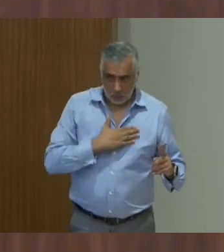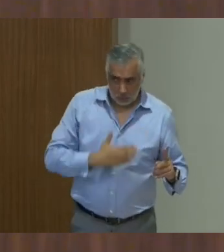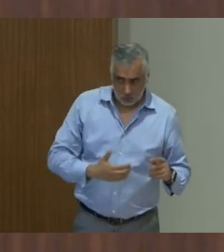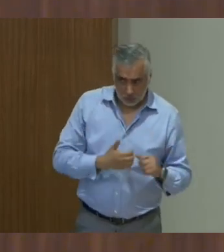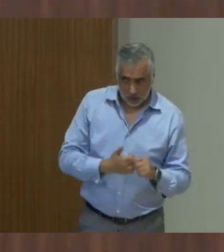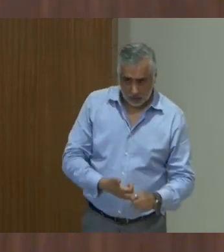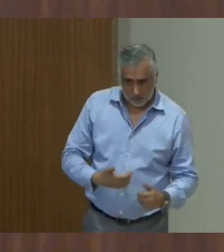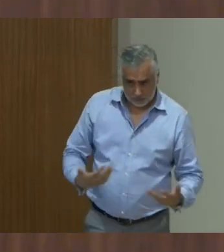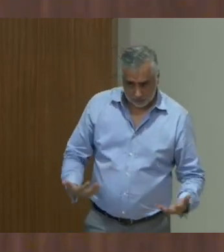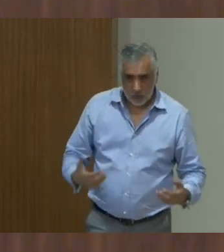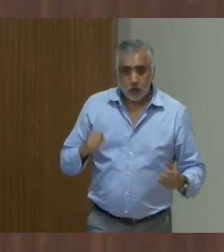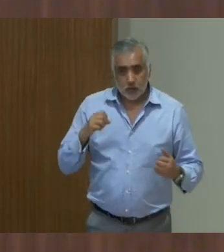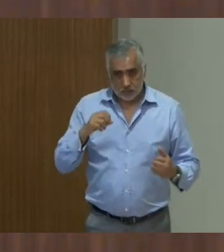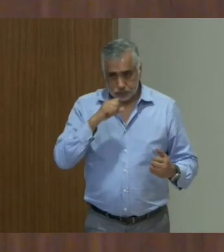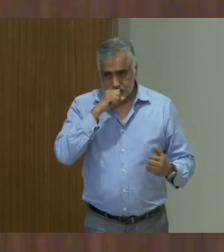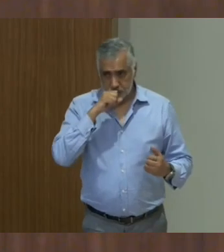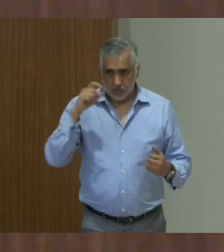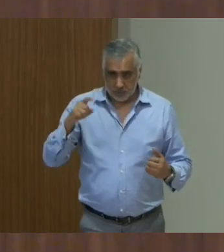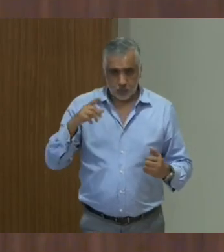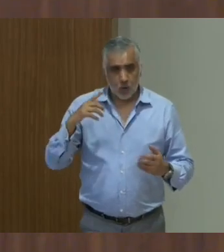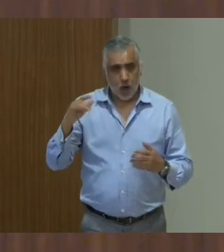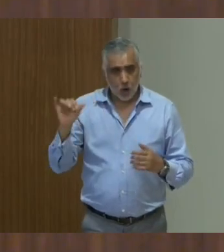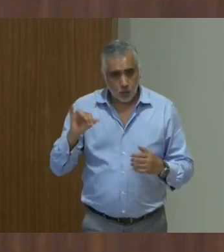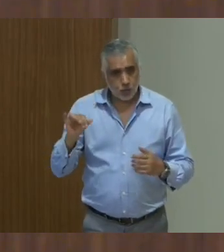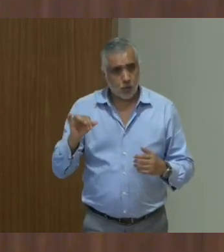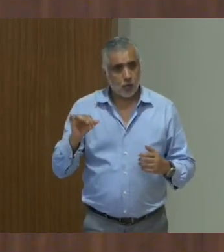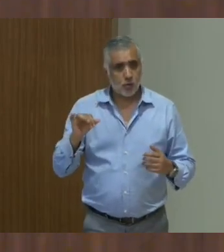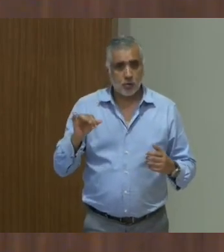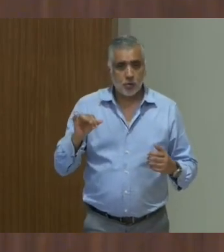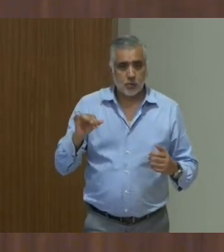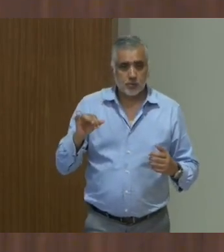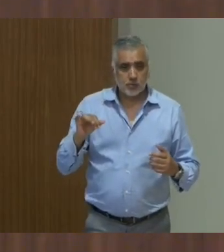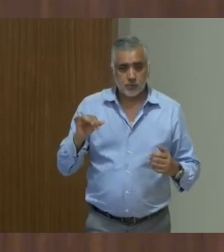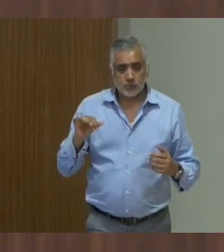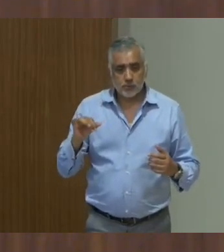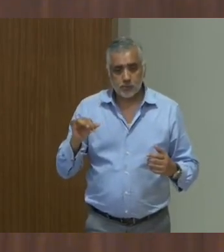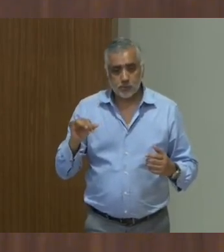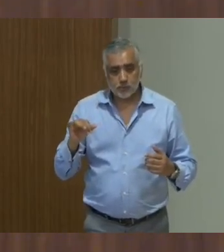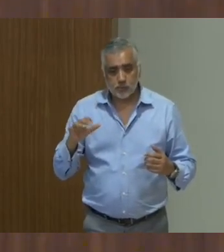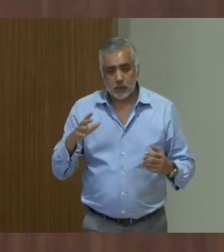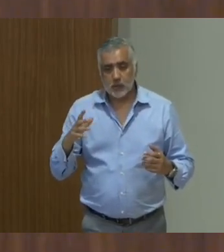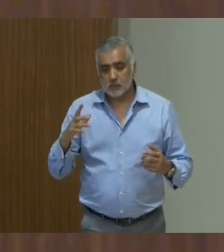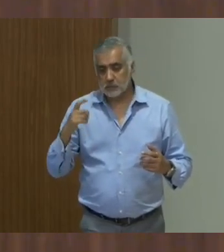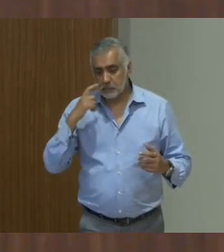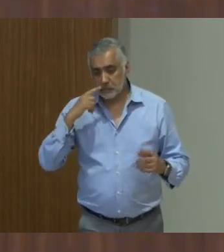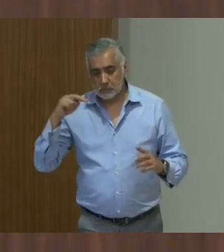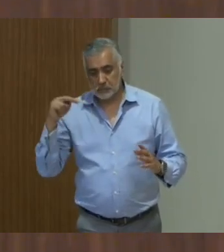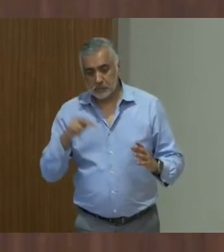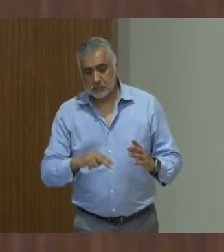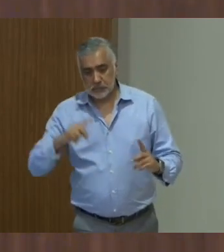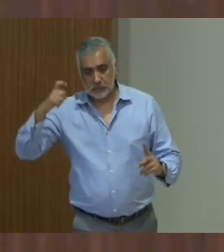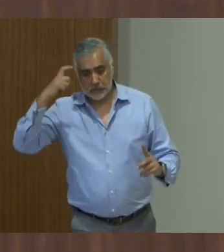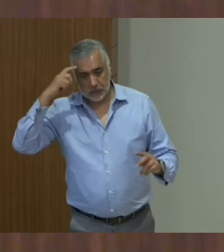So, uh, this was also a way of seeking legitimacy in the eyes of the state and the state government instead of self